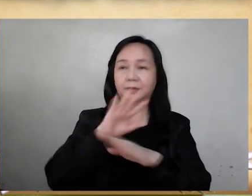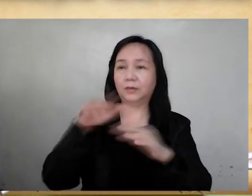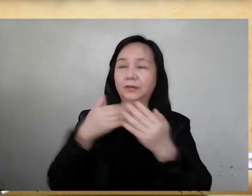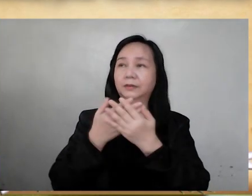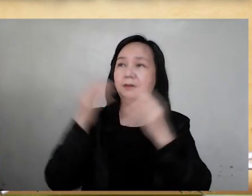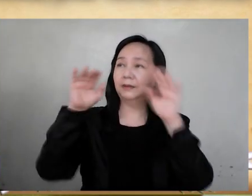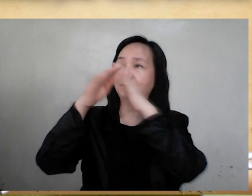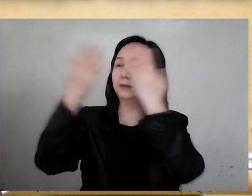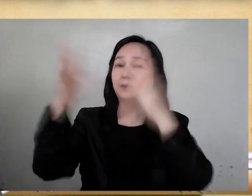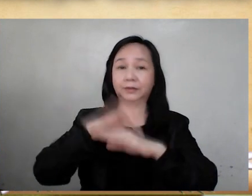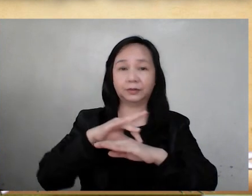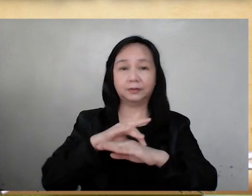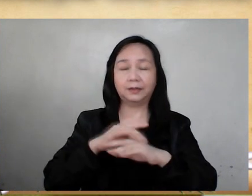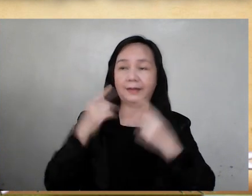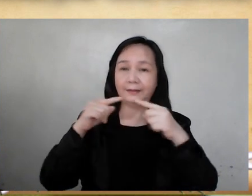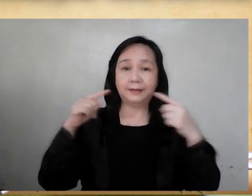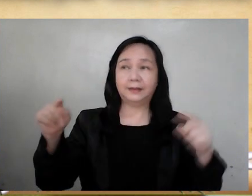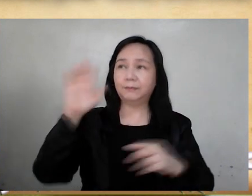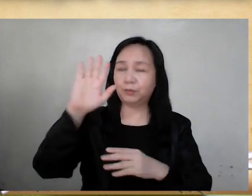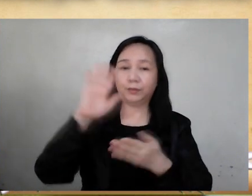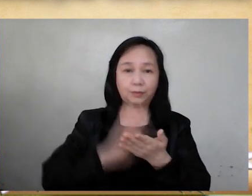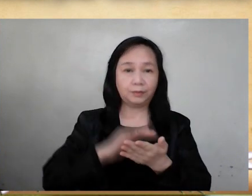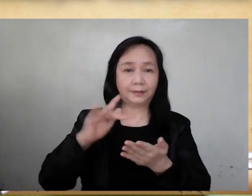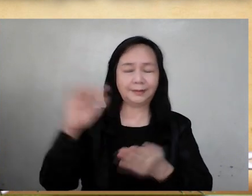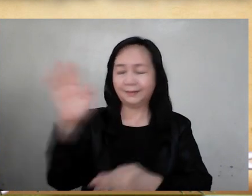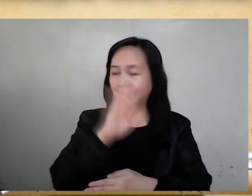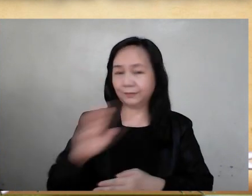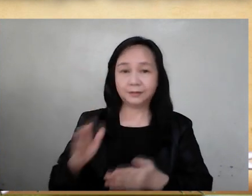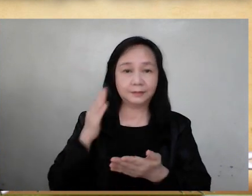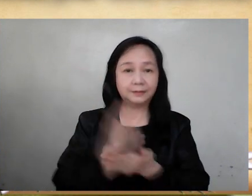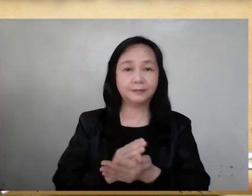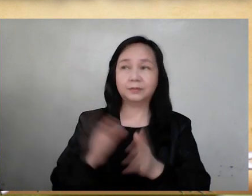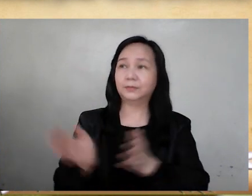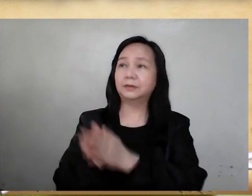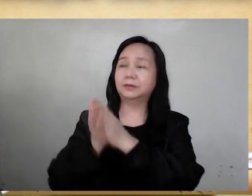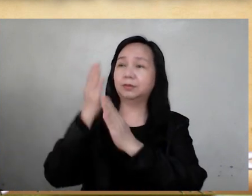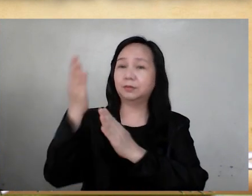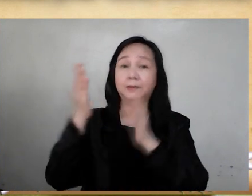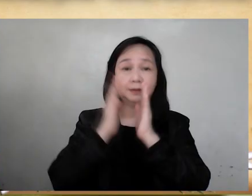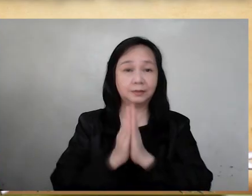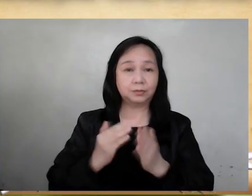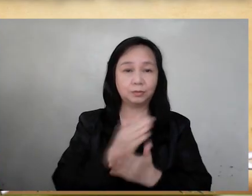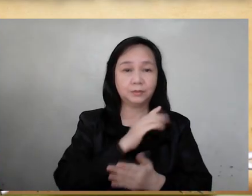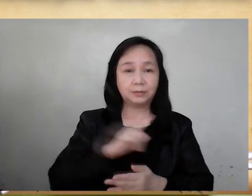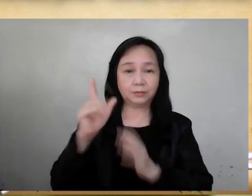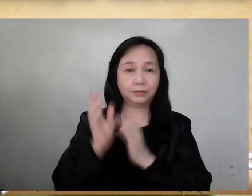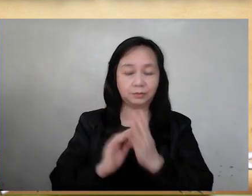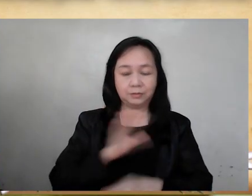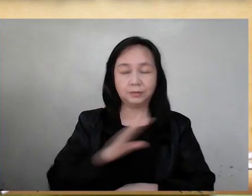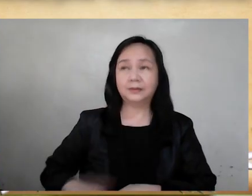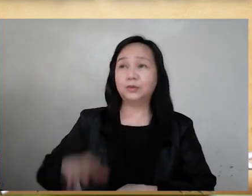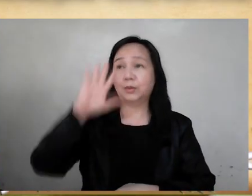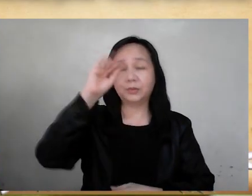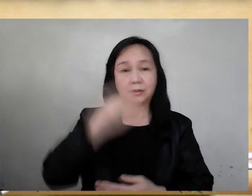May all in heaven and earth acclaim your glory and ever cease to praise you. We ask this to